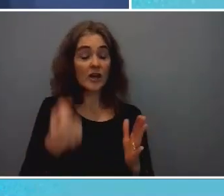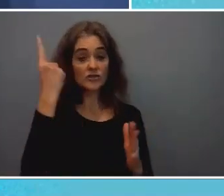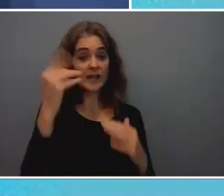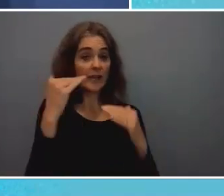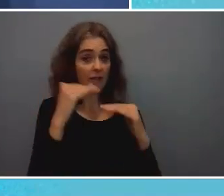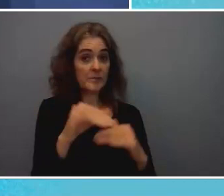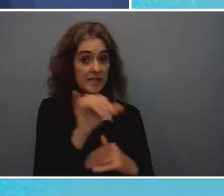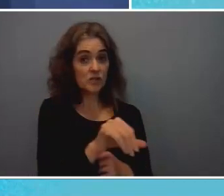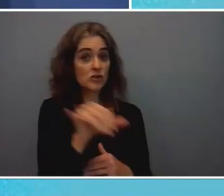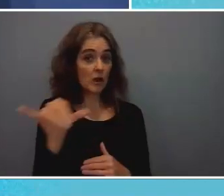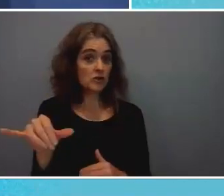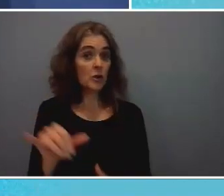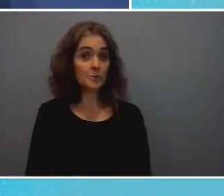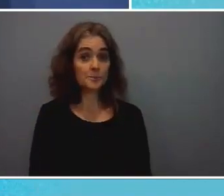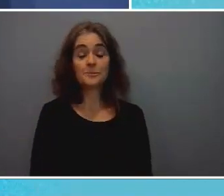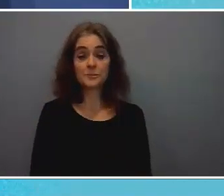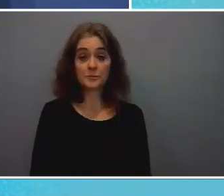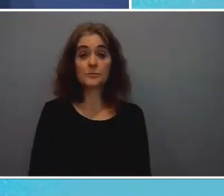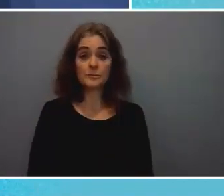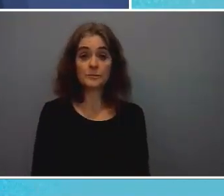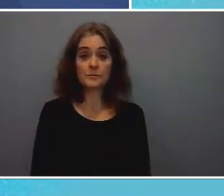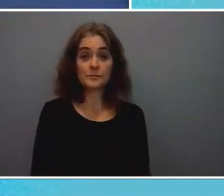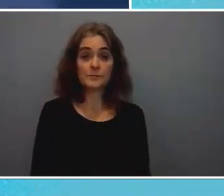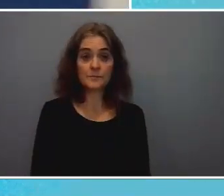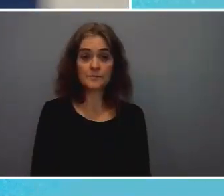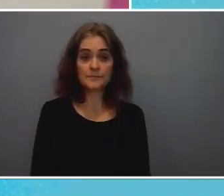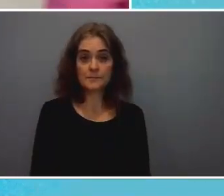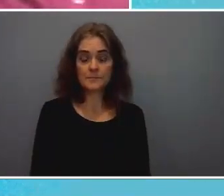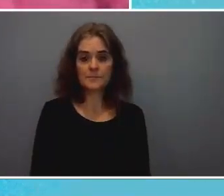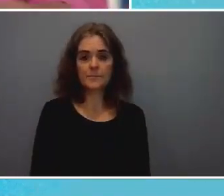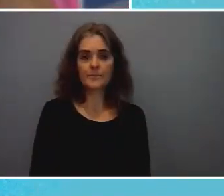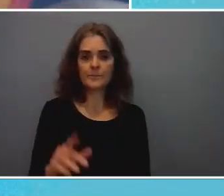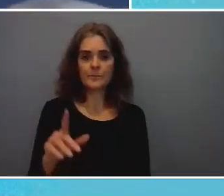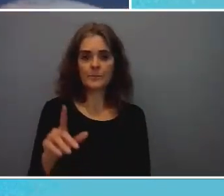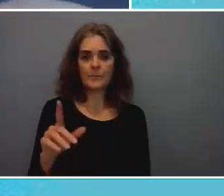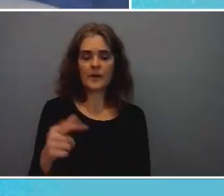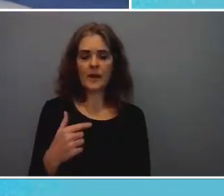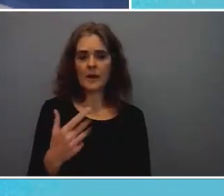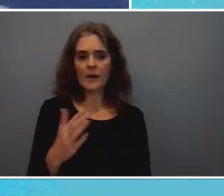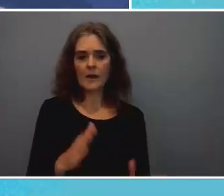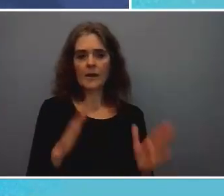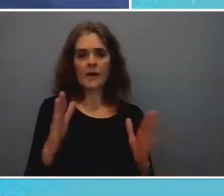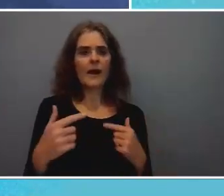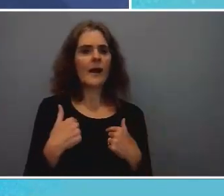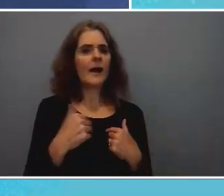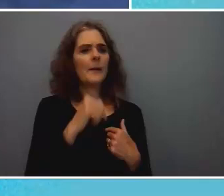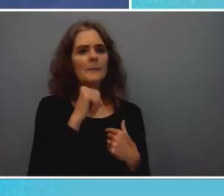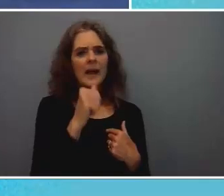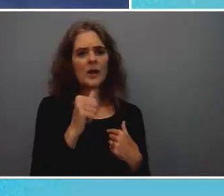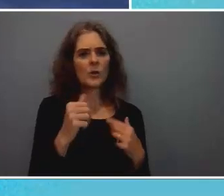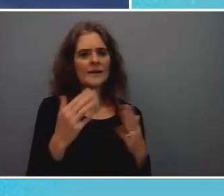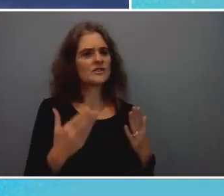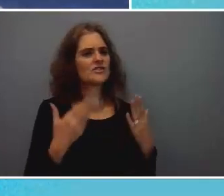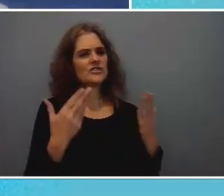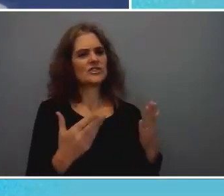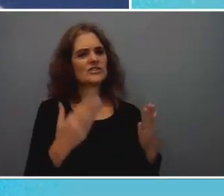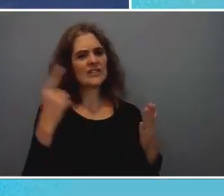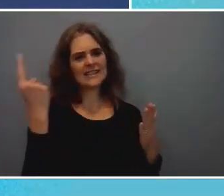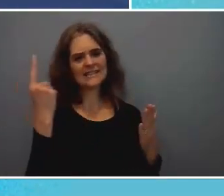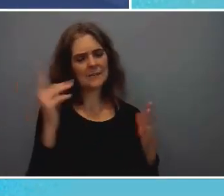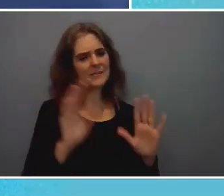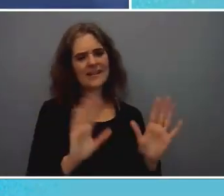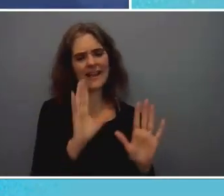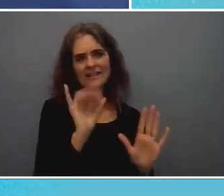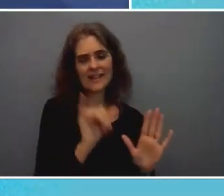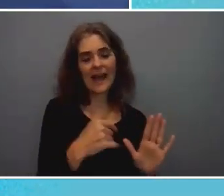thank you paulda yeah i'm not going to suggest some something to uh to uh i'm going to suggest that each